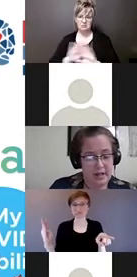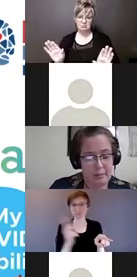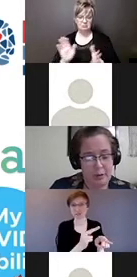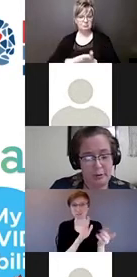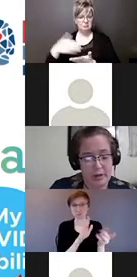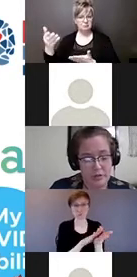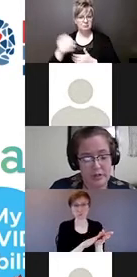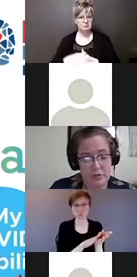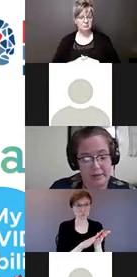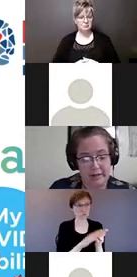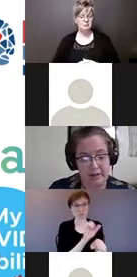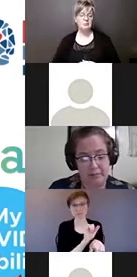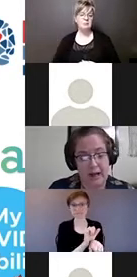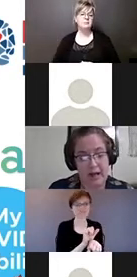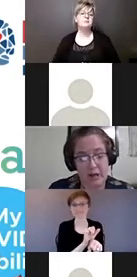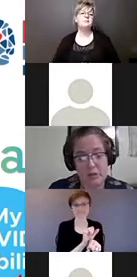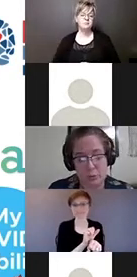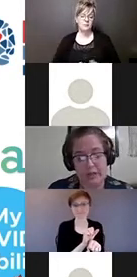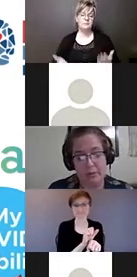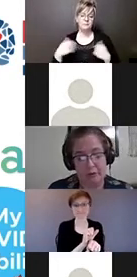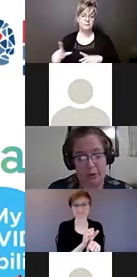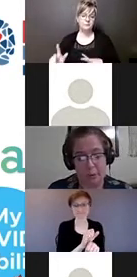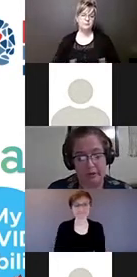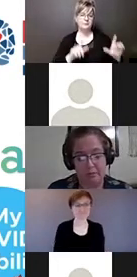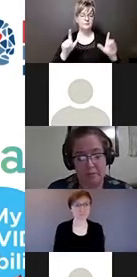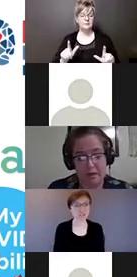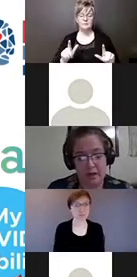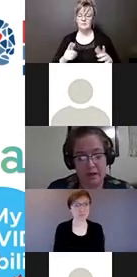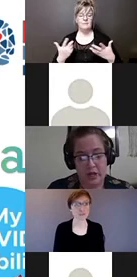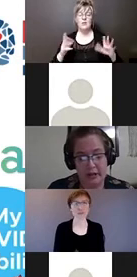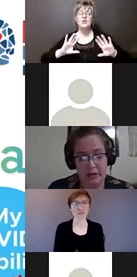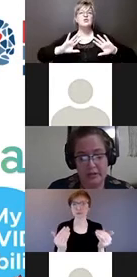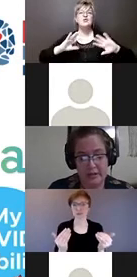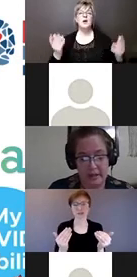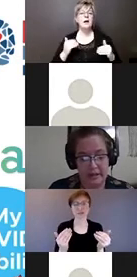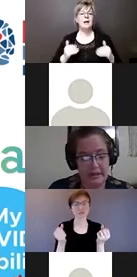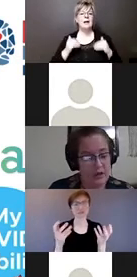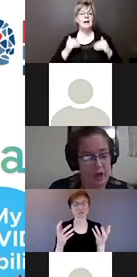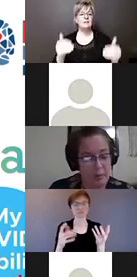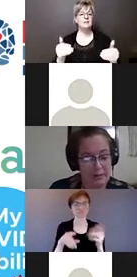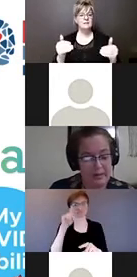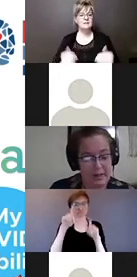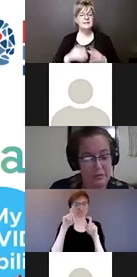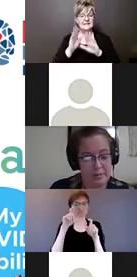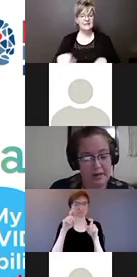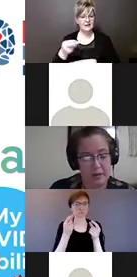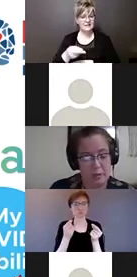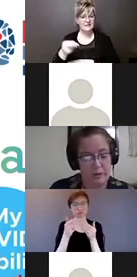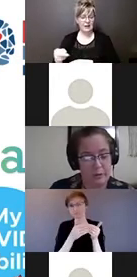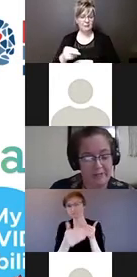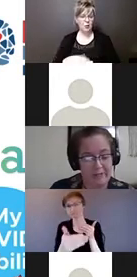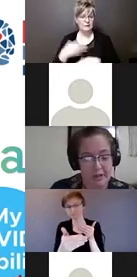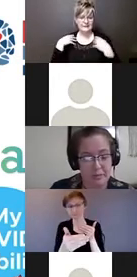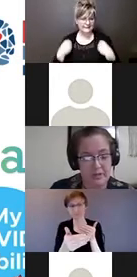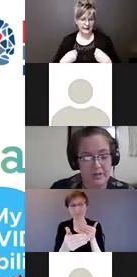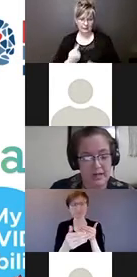Important questions remain here. How do we move forward? Childhood disability is complex subject matter with